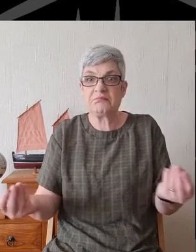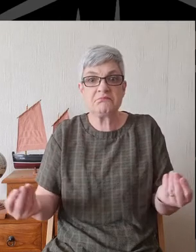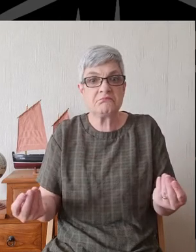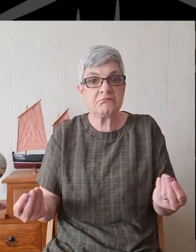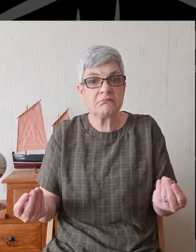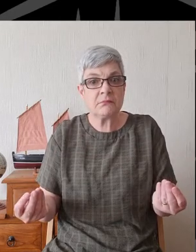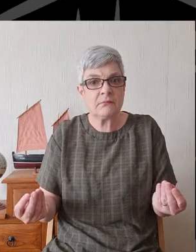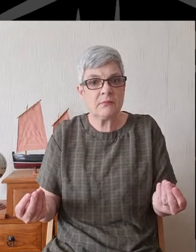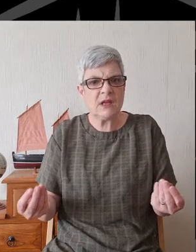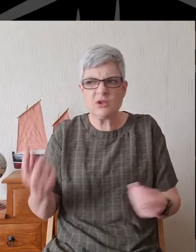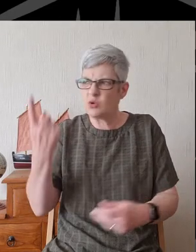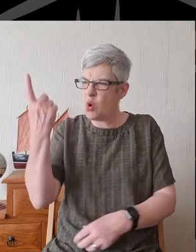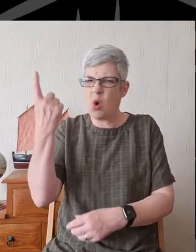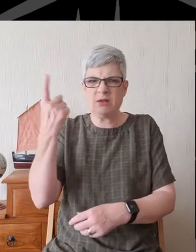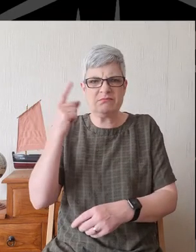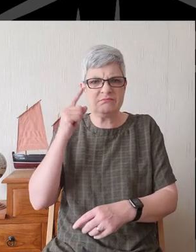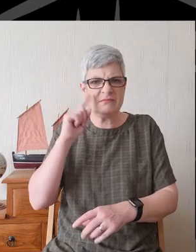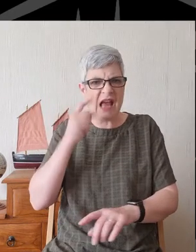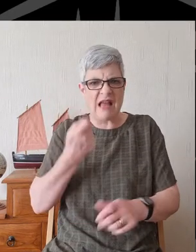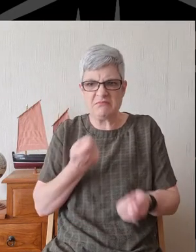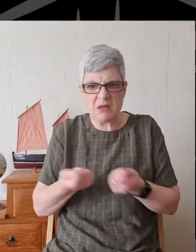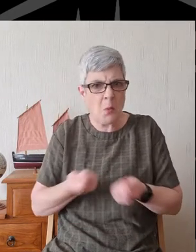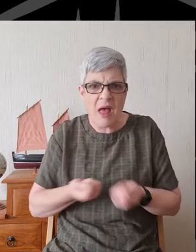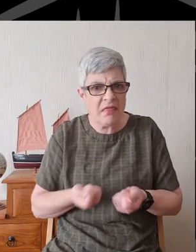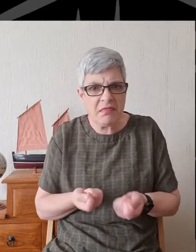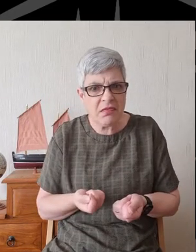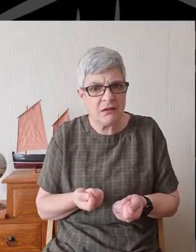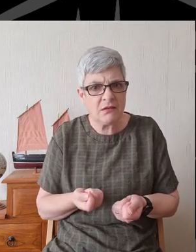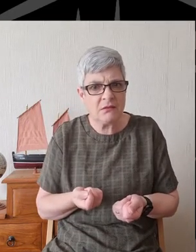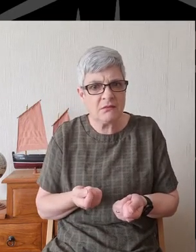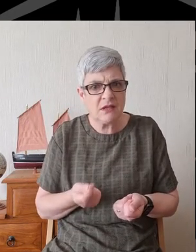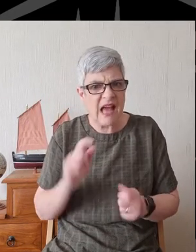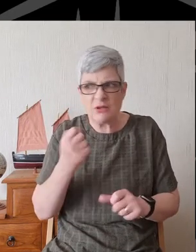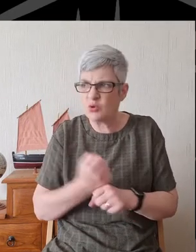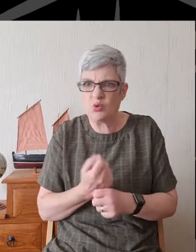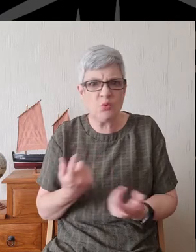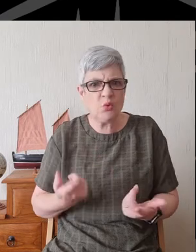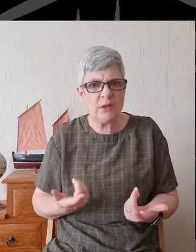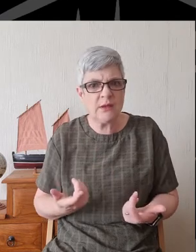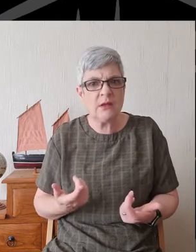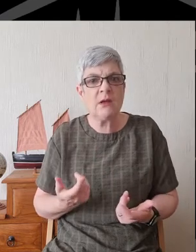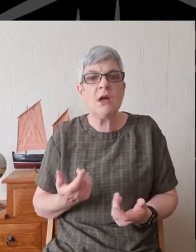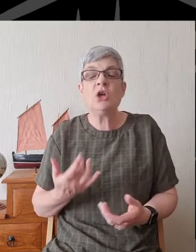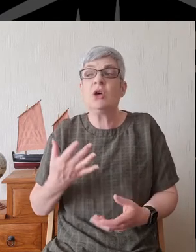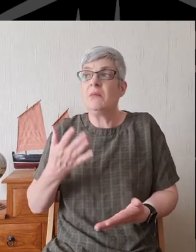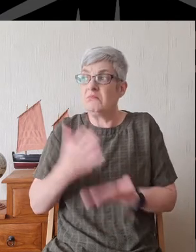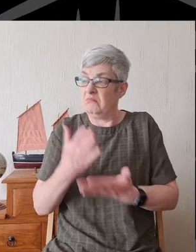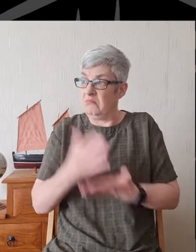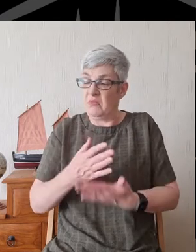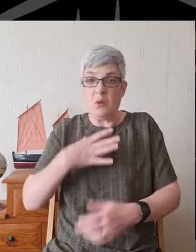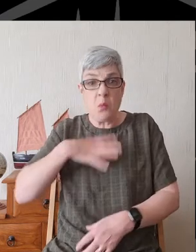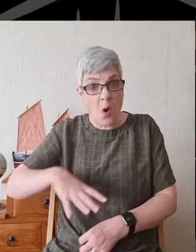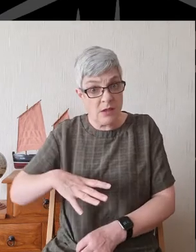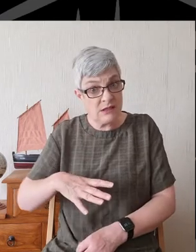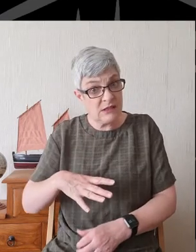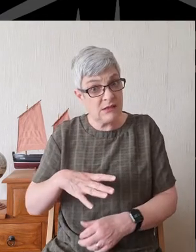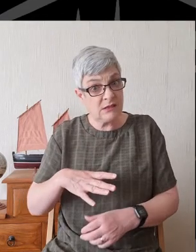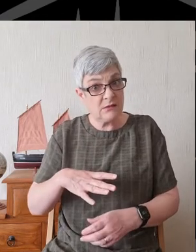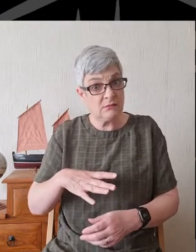Is He unable to do anything about that? Surely He wants His church to grow.